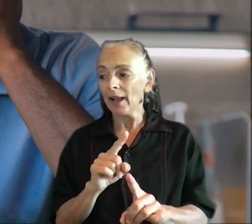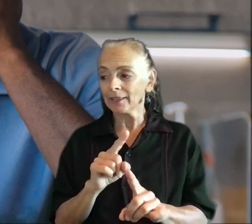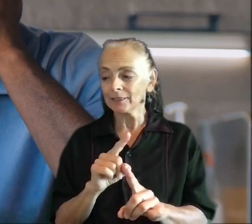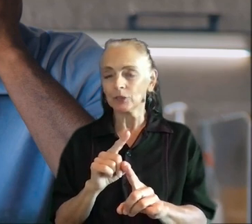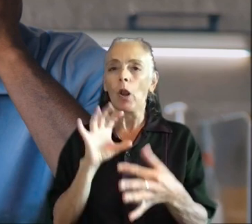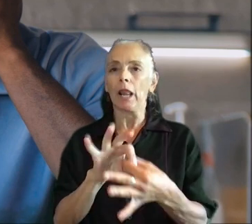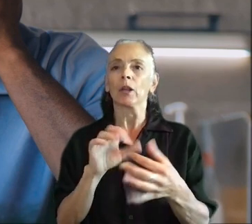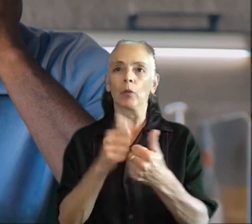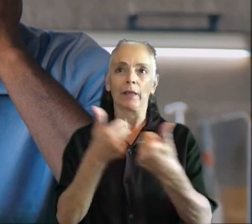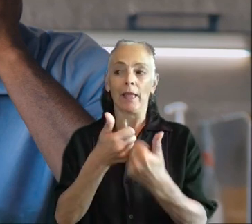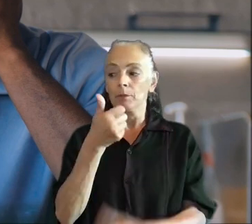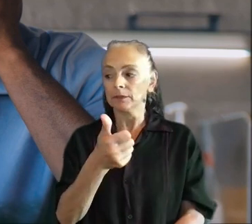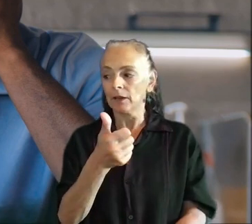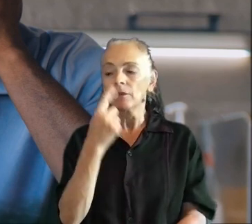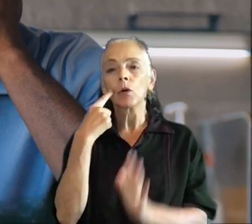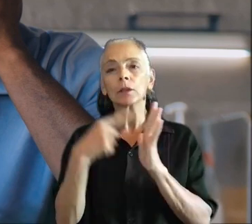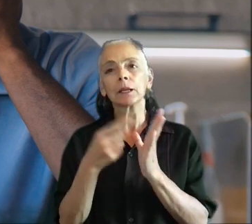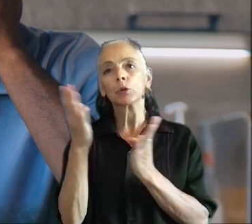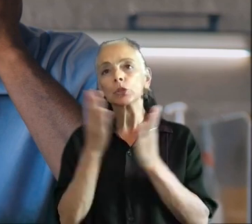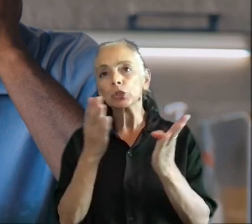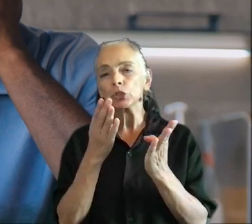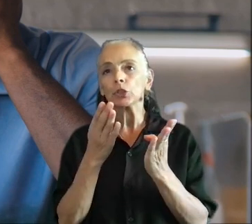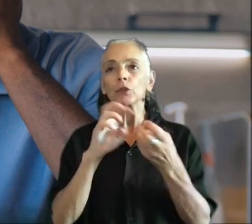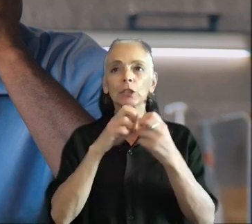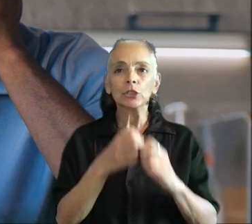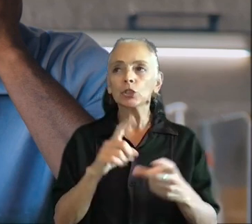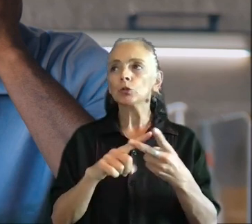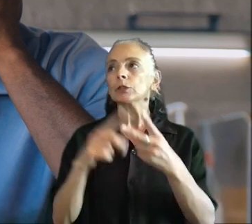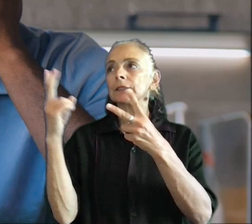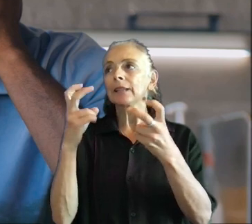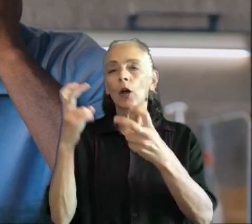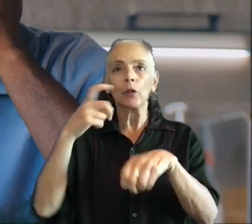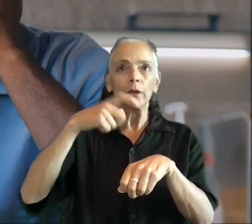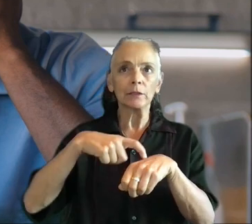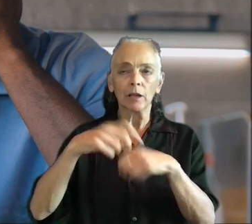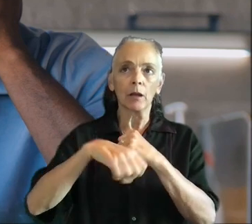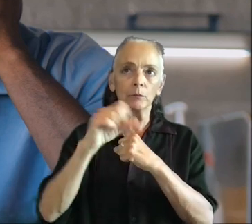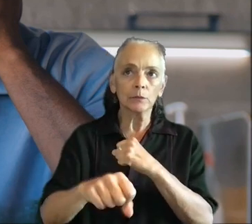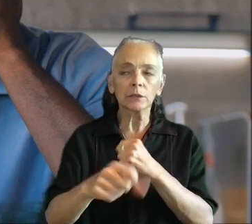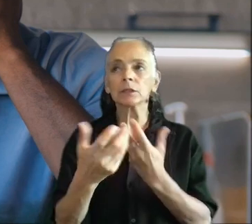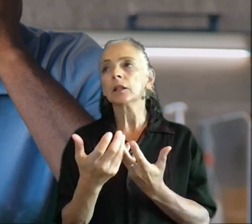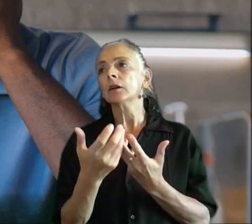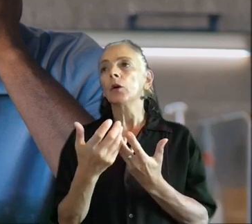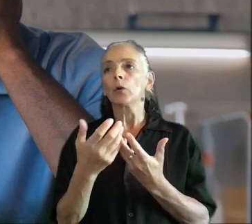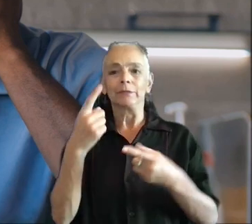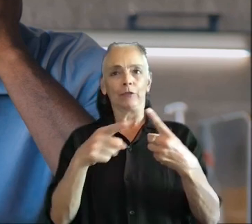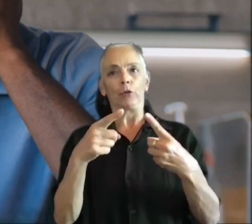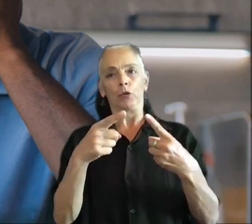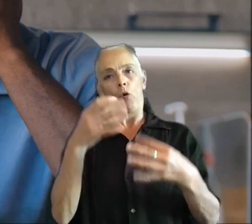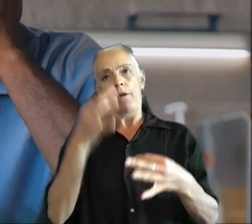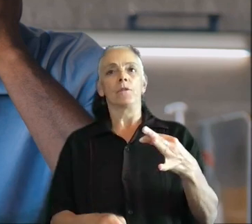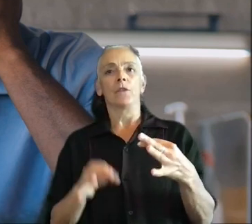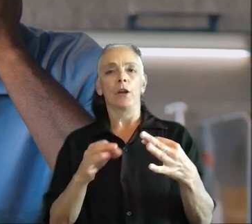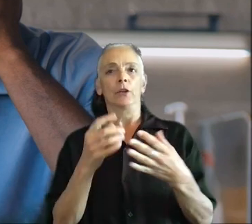game itself, such as server issue, long downloading times, or different or unfair treatment of Xbox and